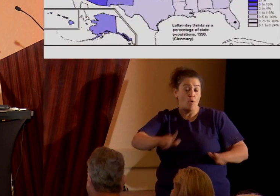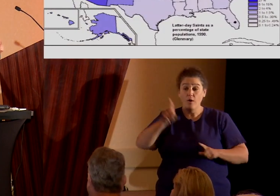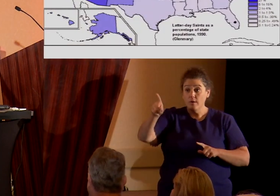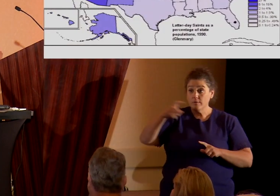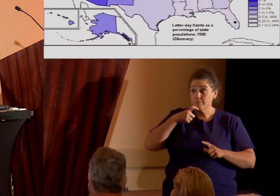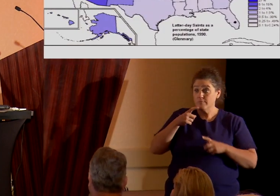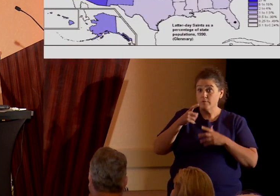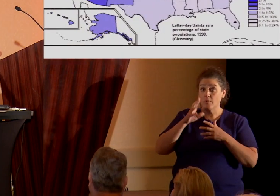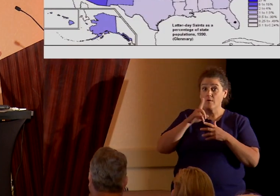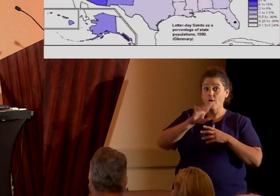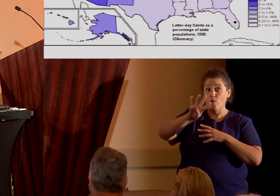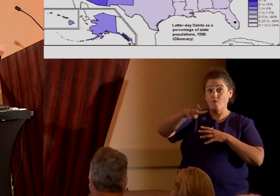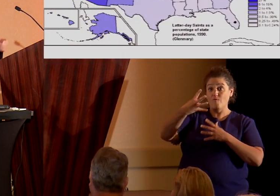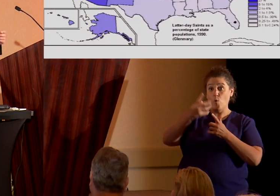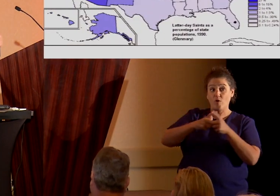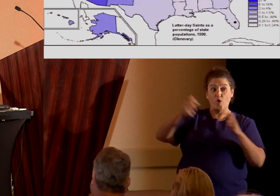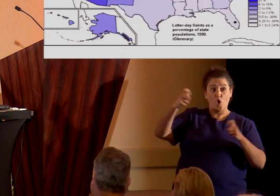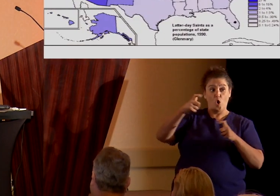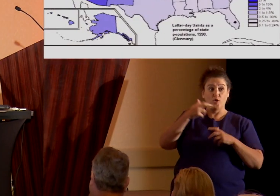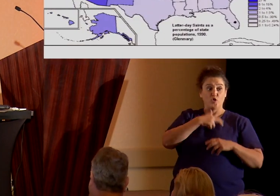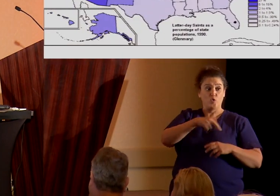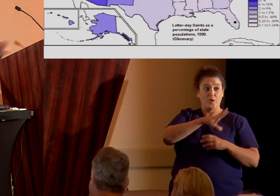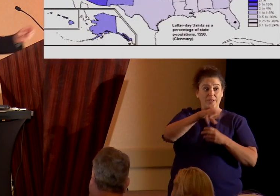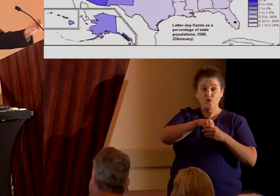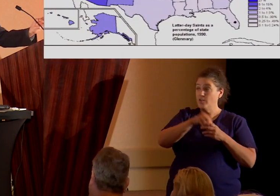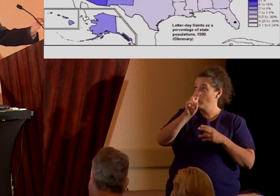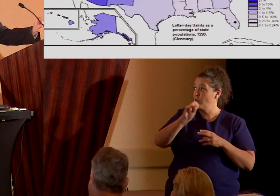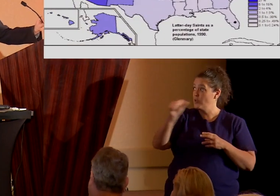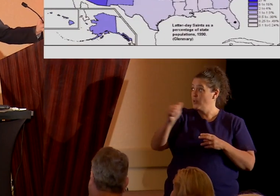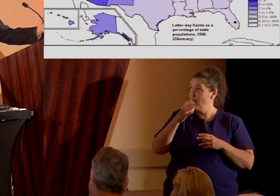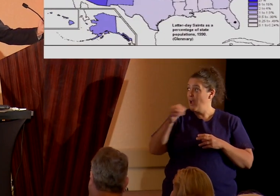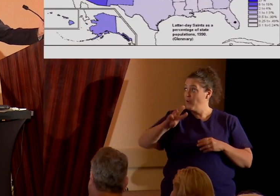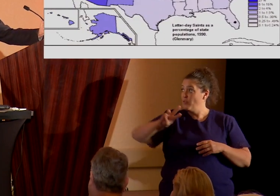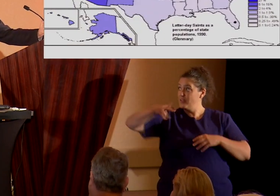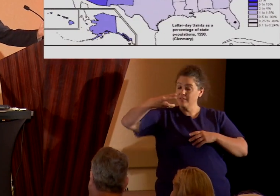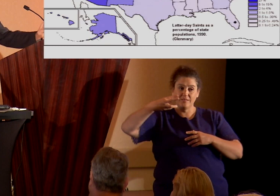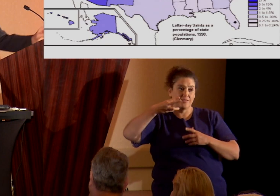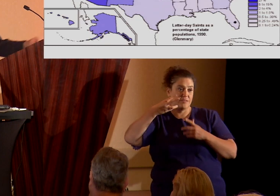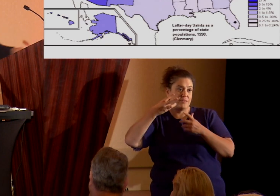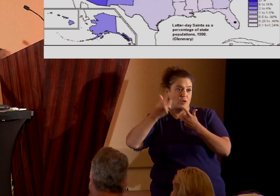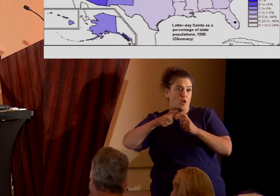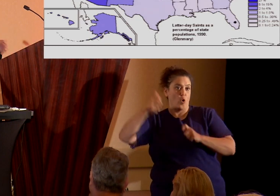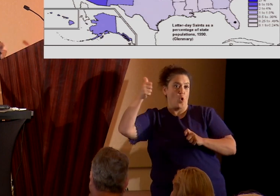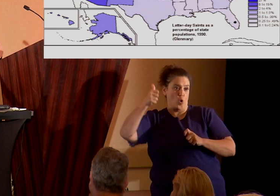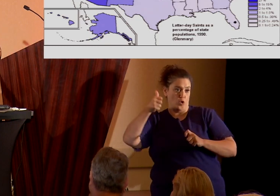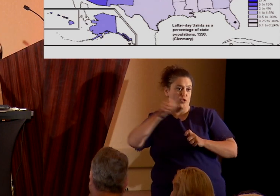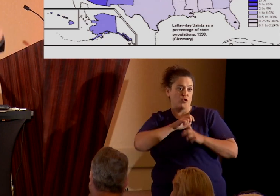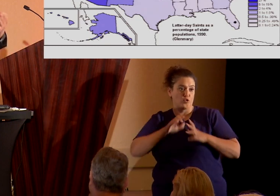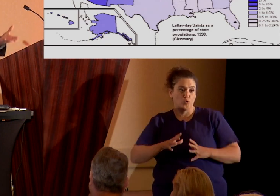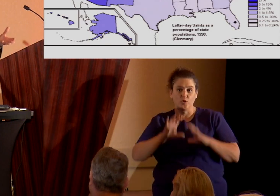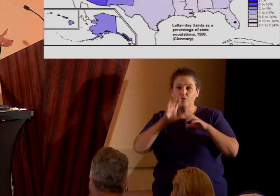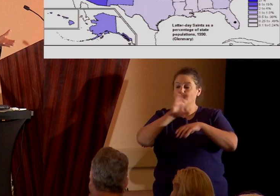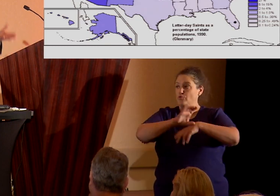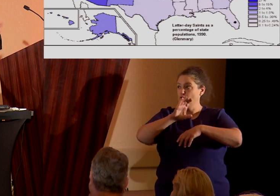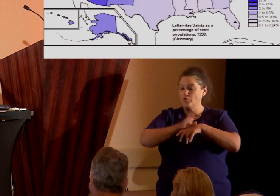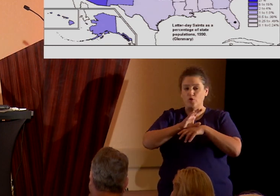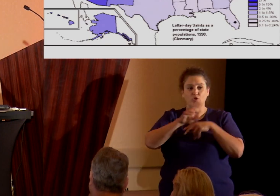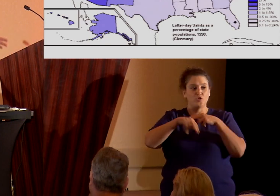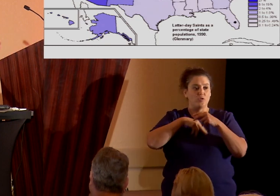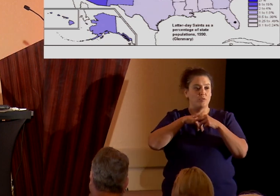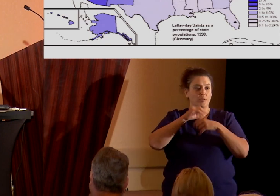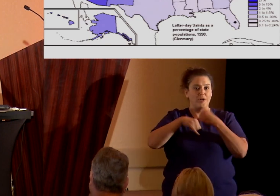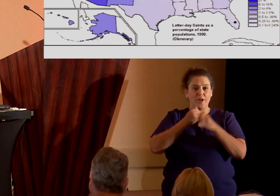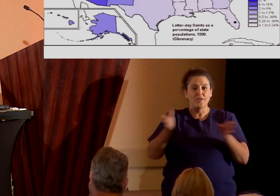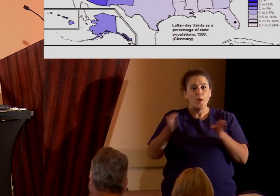to be the fourth largest religion in the United States and the sixth largest Christian denomination internationally, which is sort of funny because most